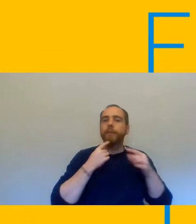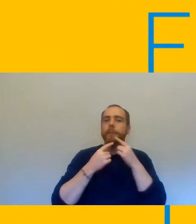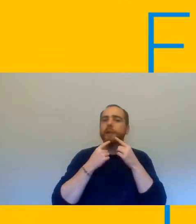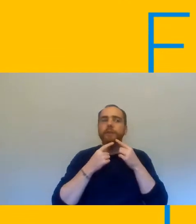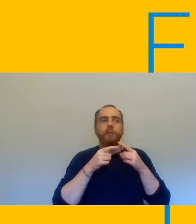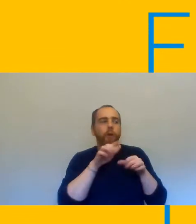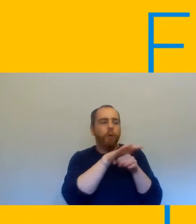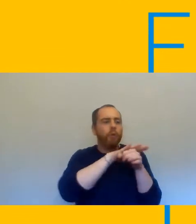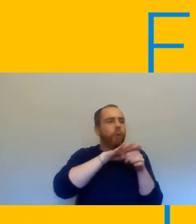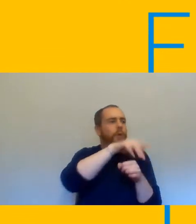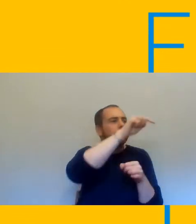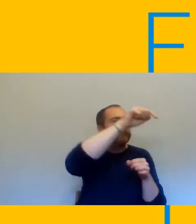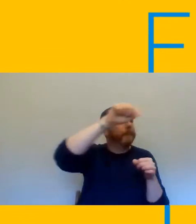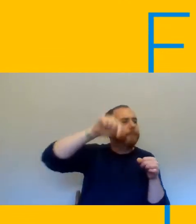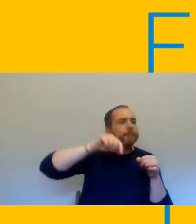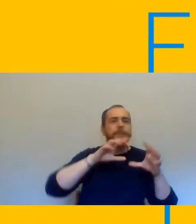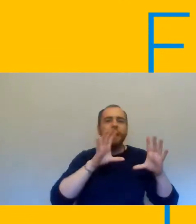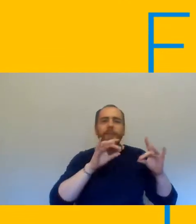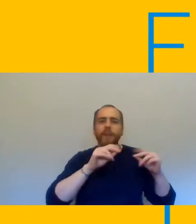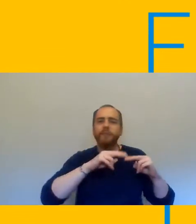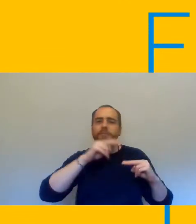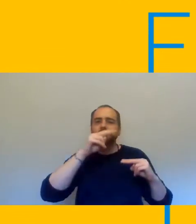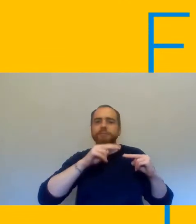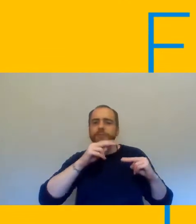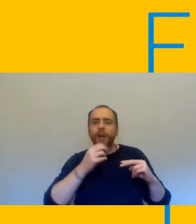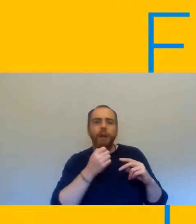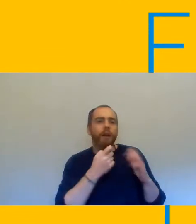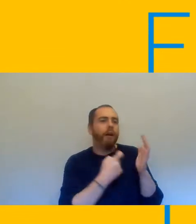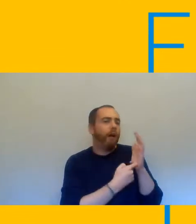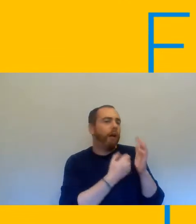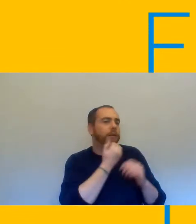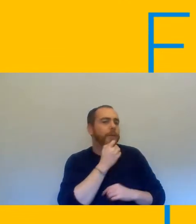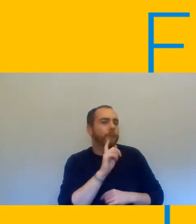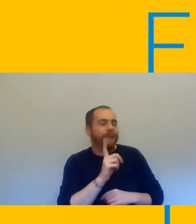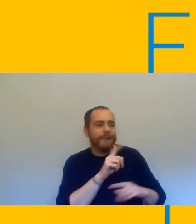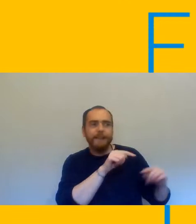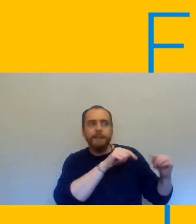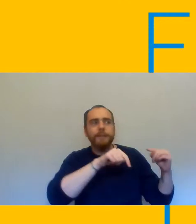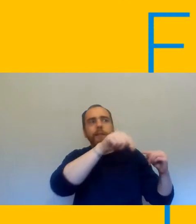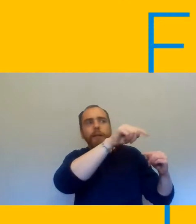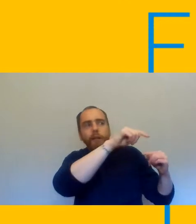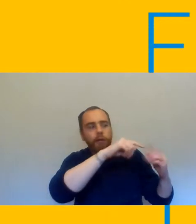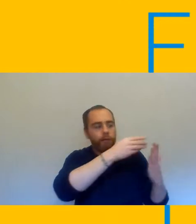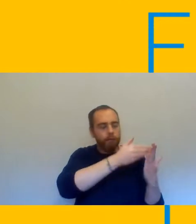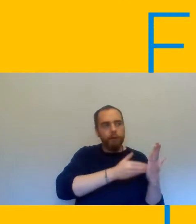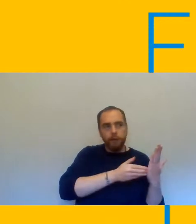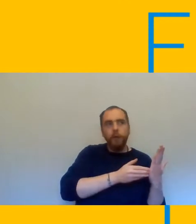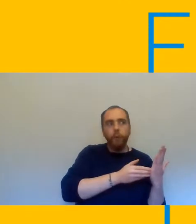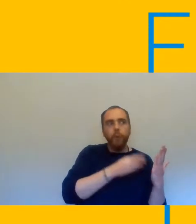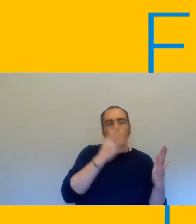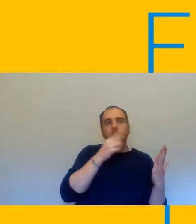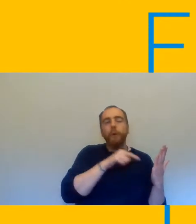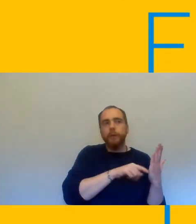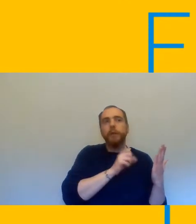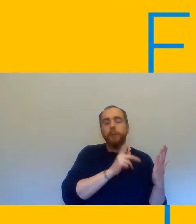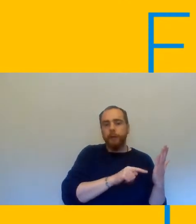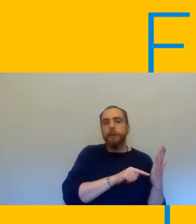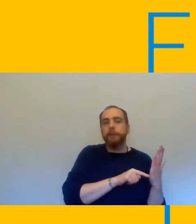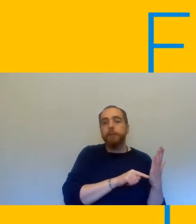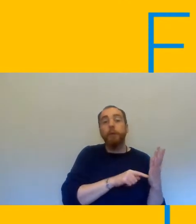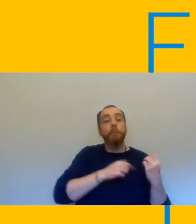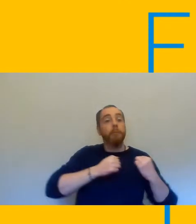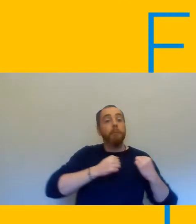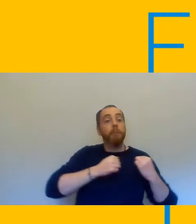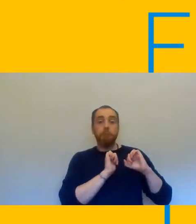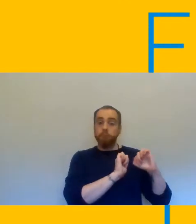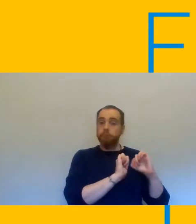rates and and so forth around the pandemic our position is that employers have the legal duty government guidance fudges